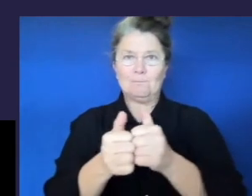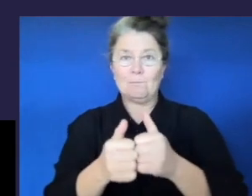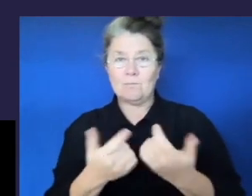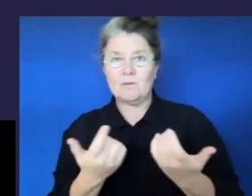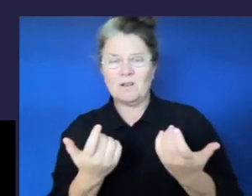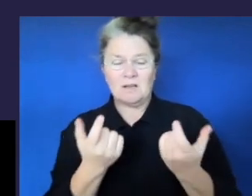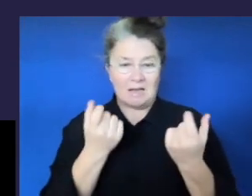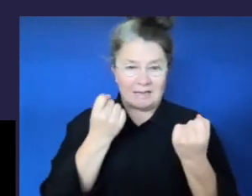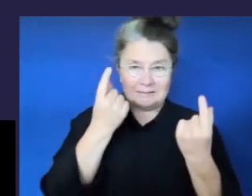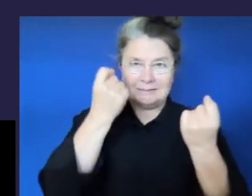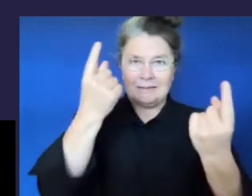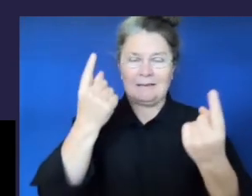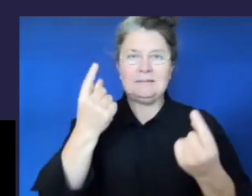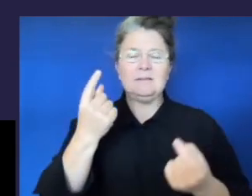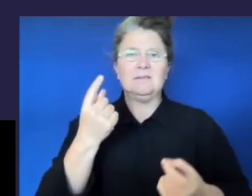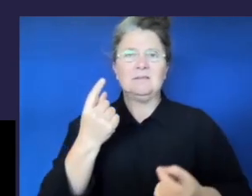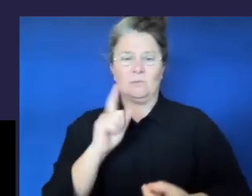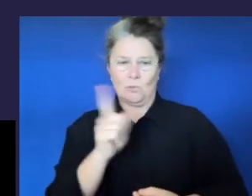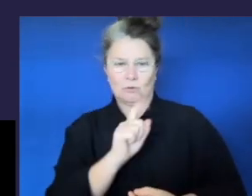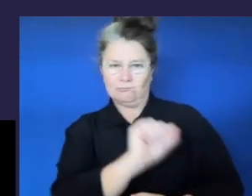educational needs of students.